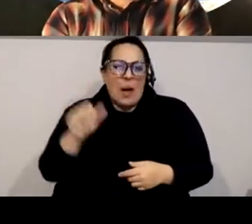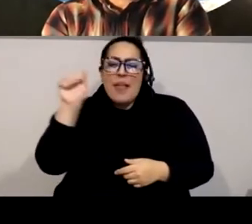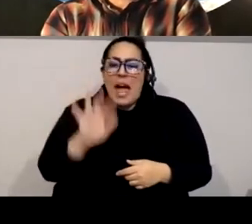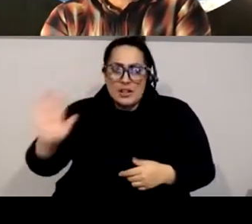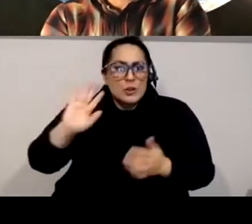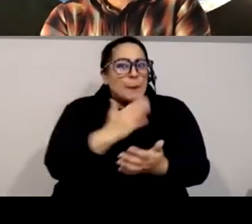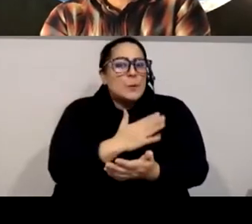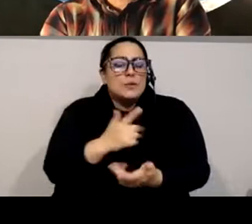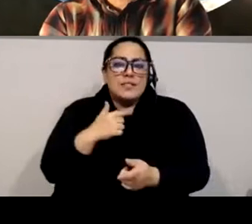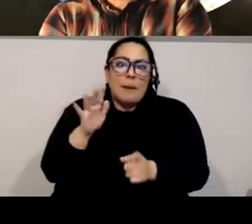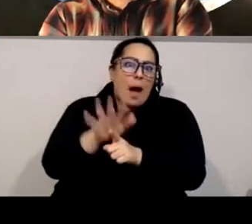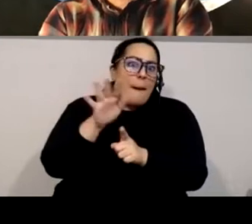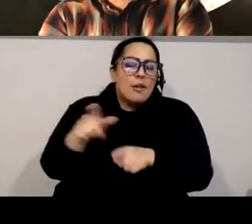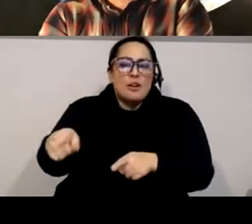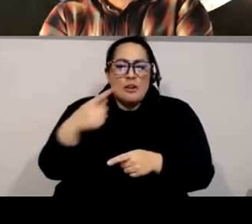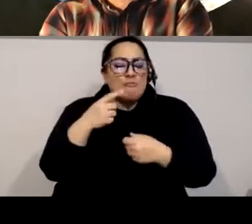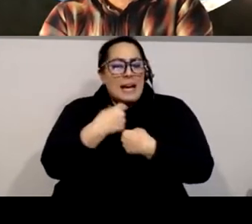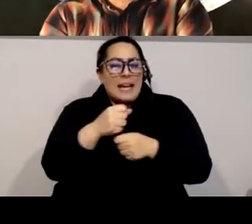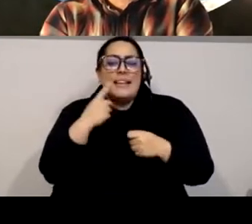weekly podcast Bhangra and Beyond.